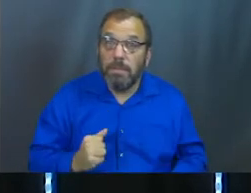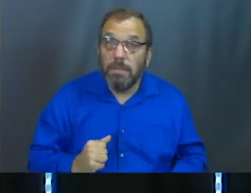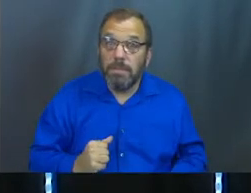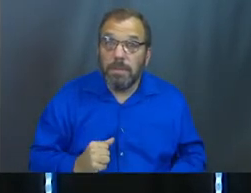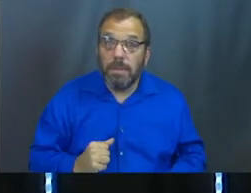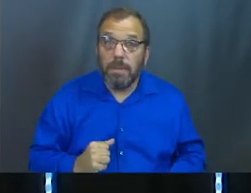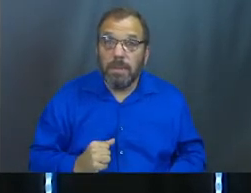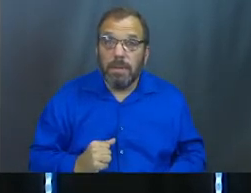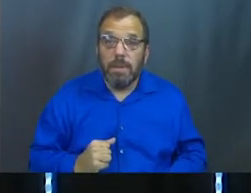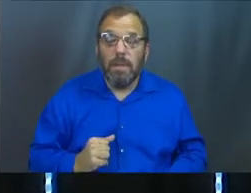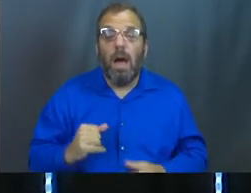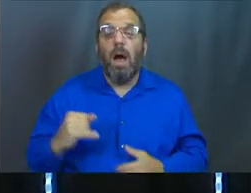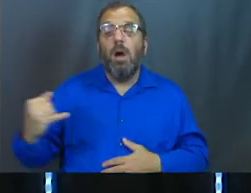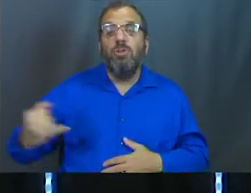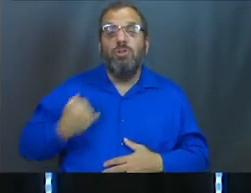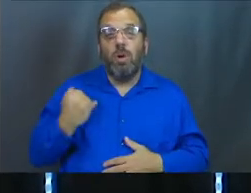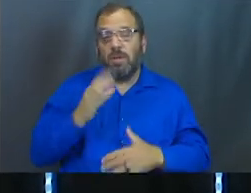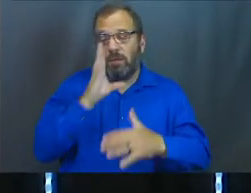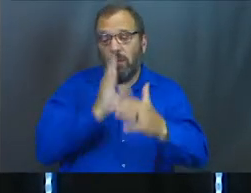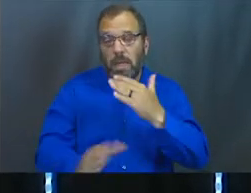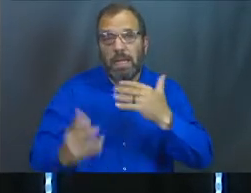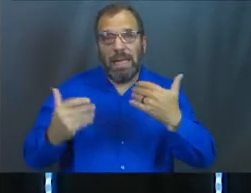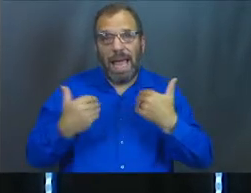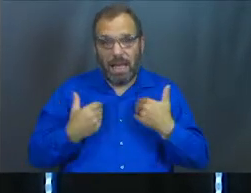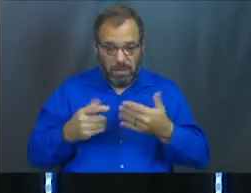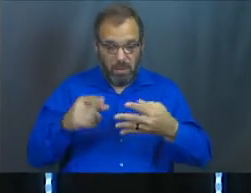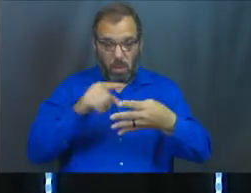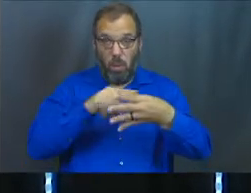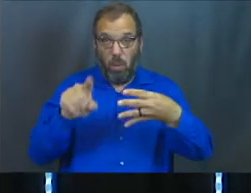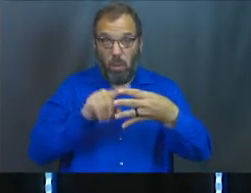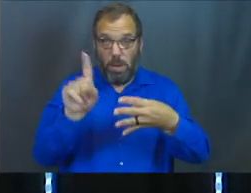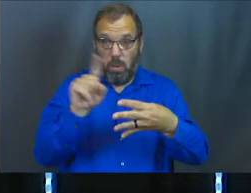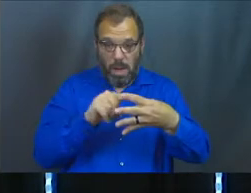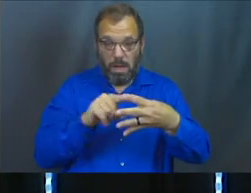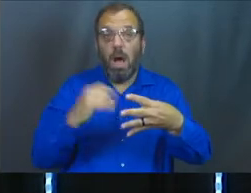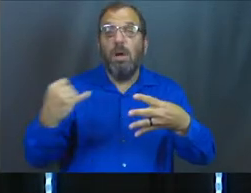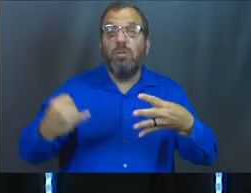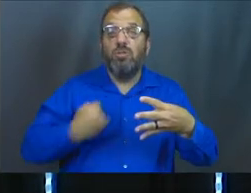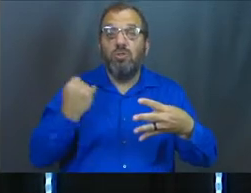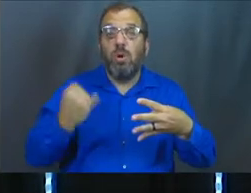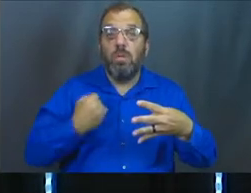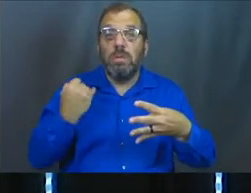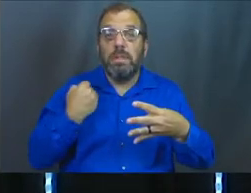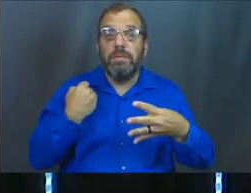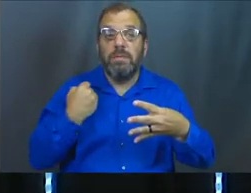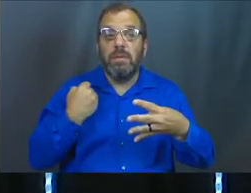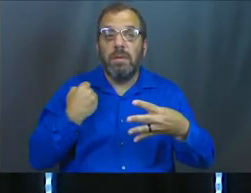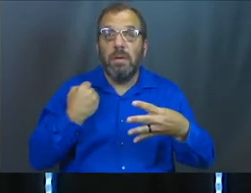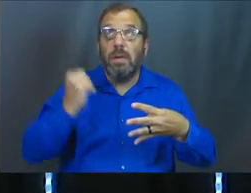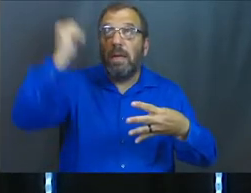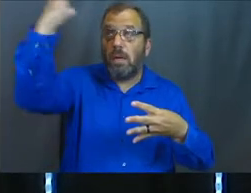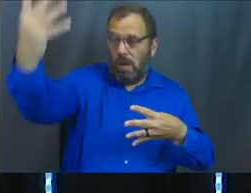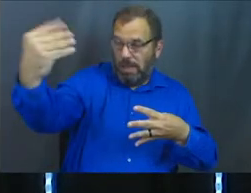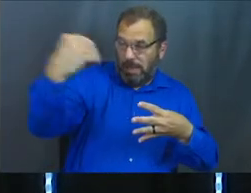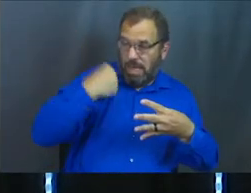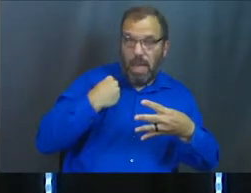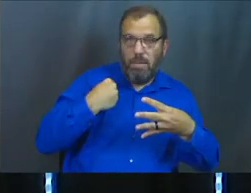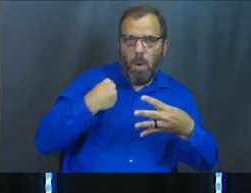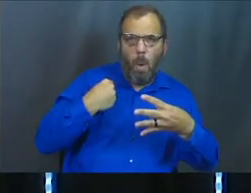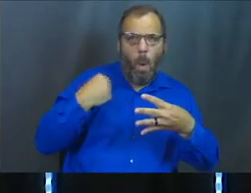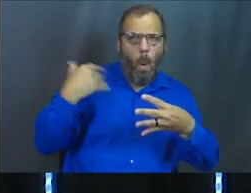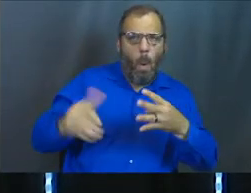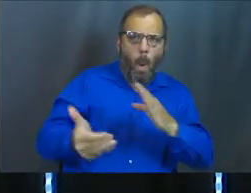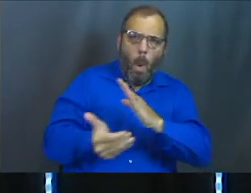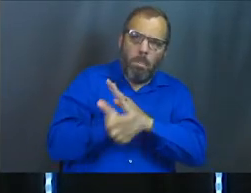He has humility. We talked on the first week that Joseph was given from God some